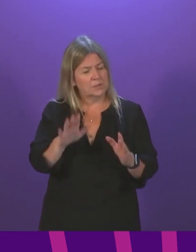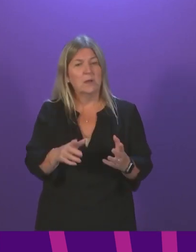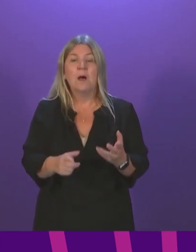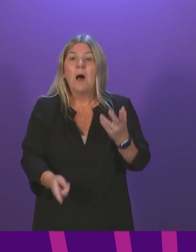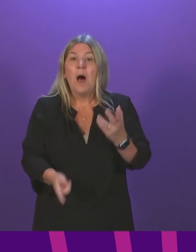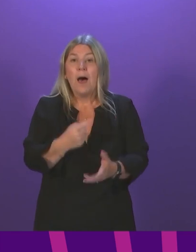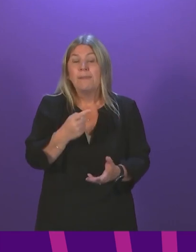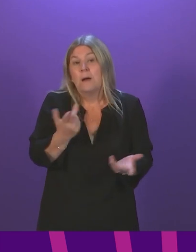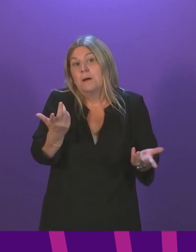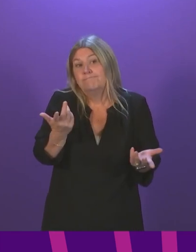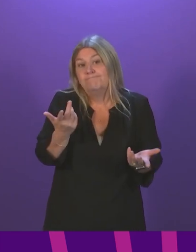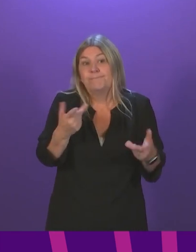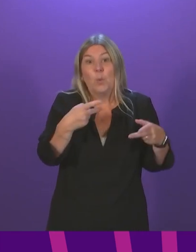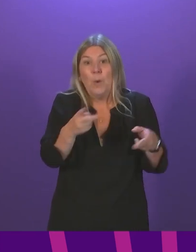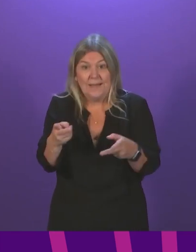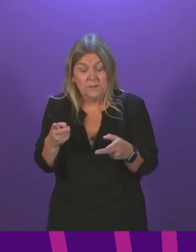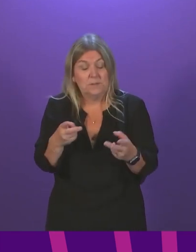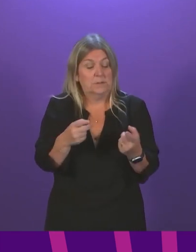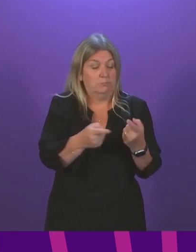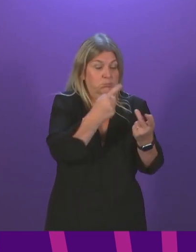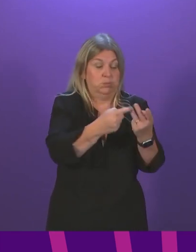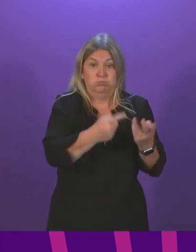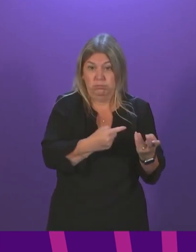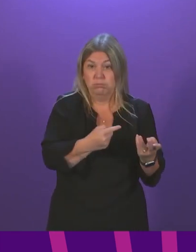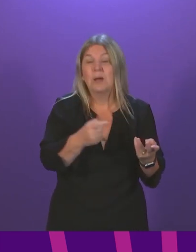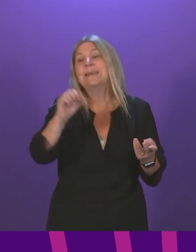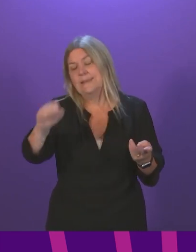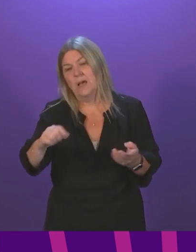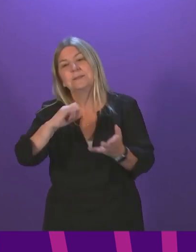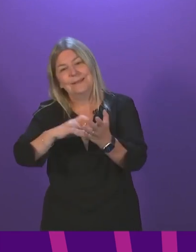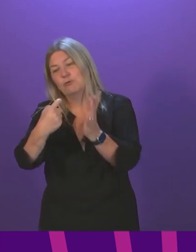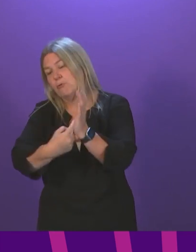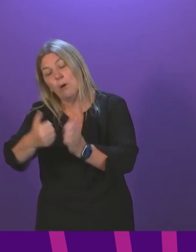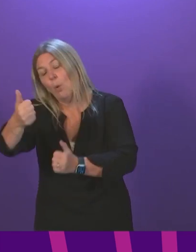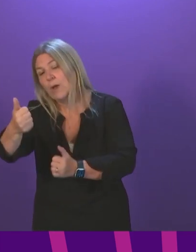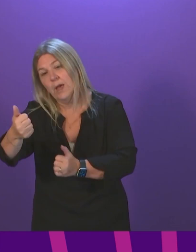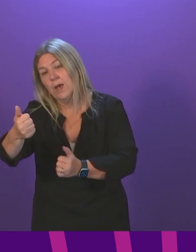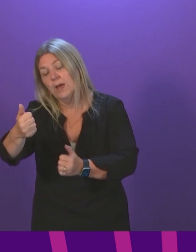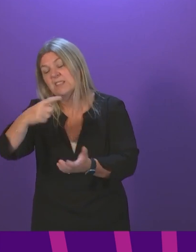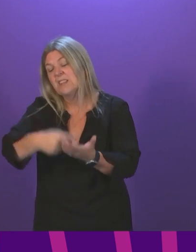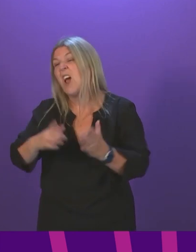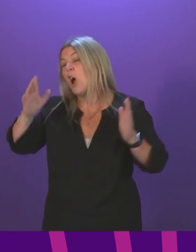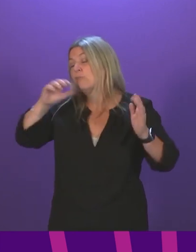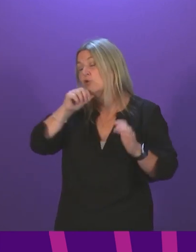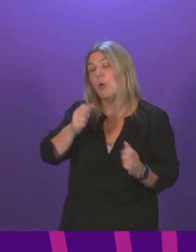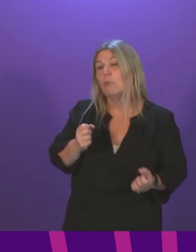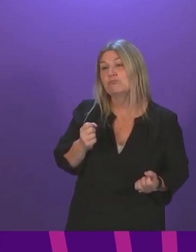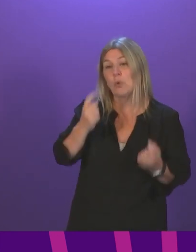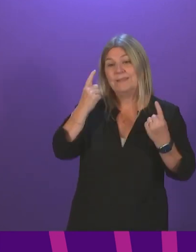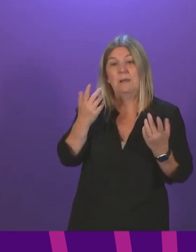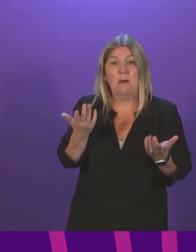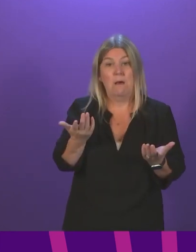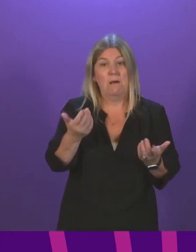people accept. even Steve Reicher, who, yes, on balance, has decided that he doesn't think they're a good idea. He